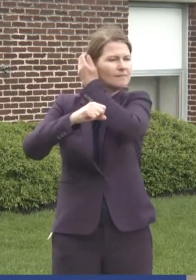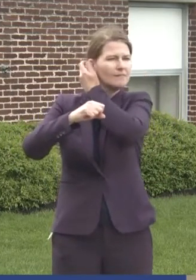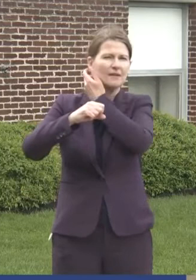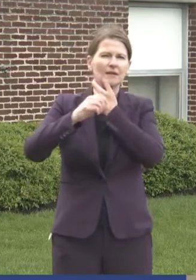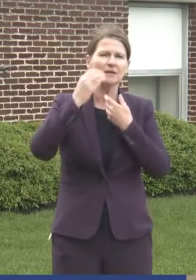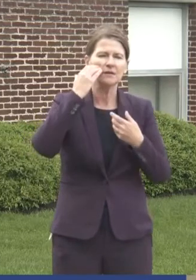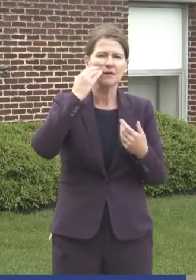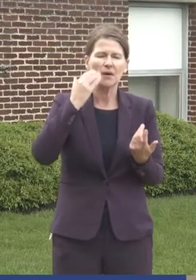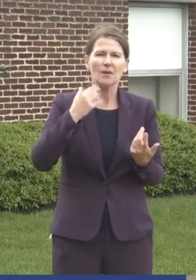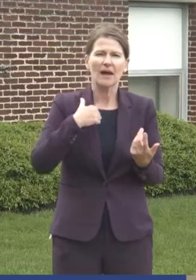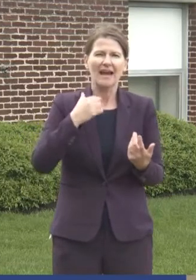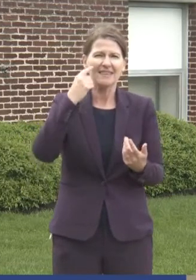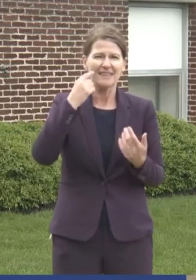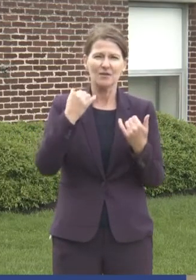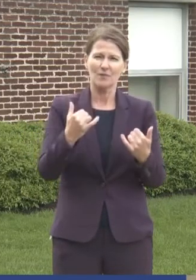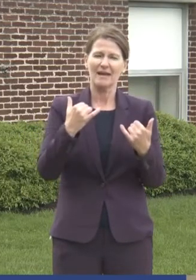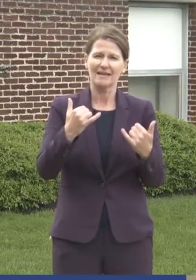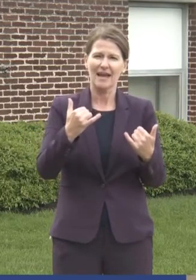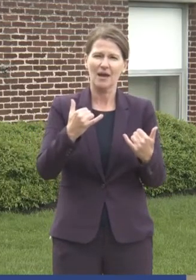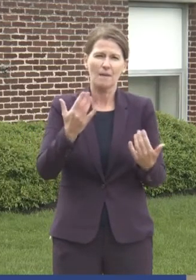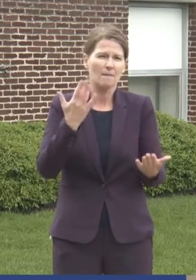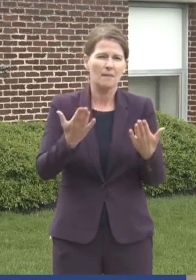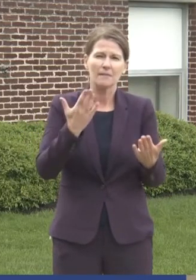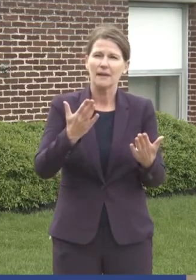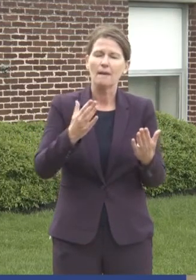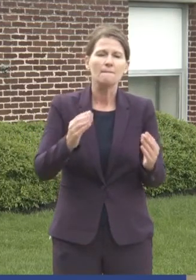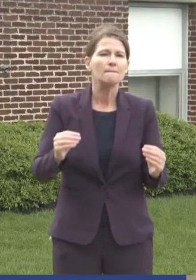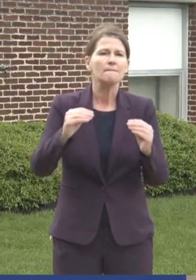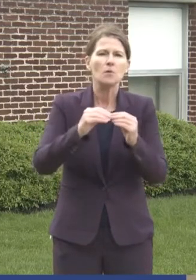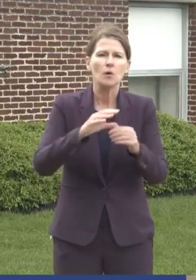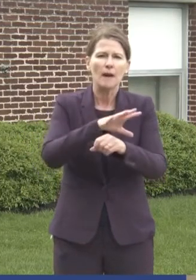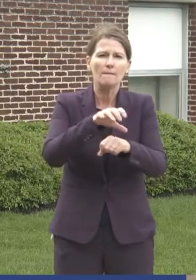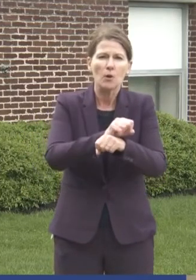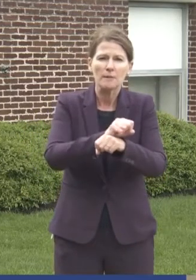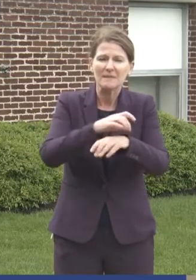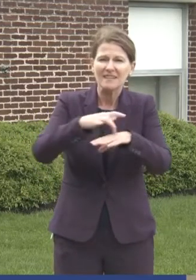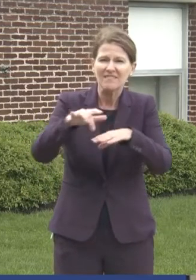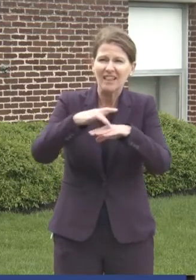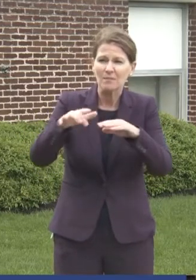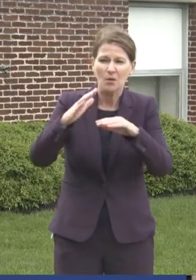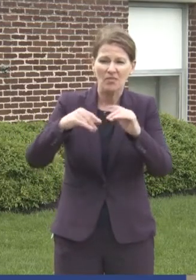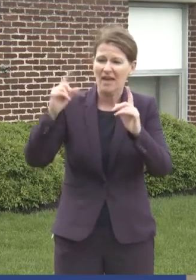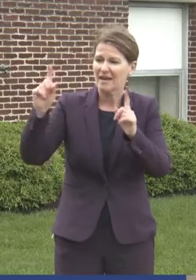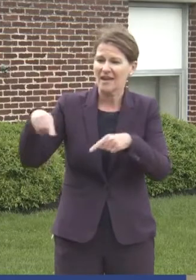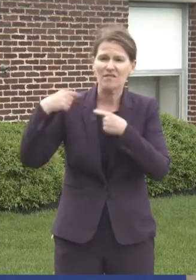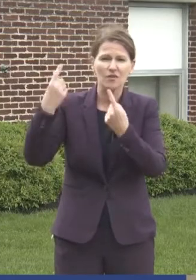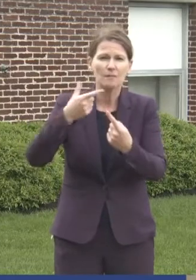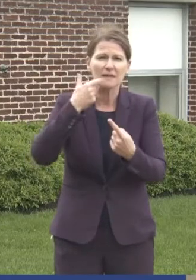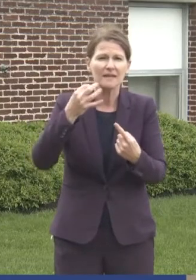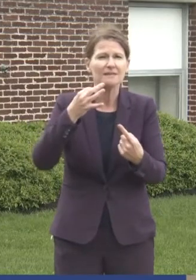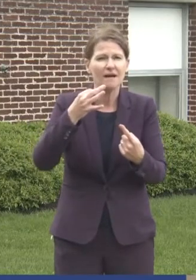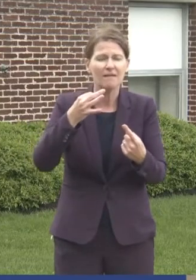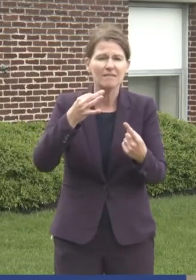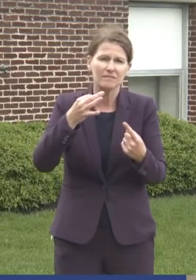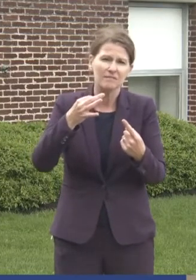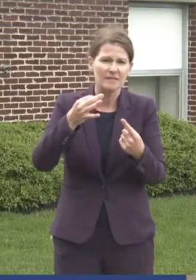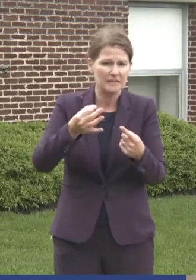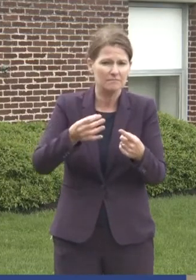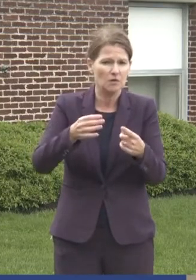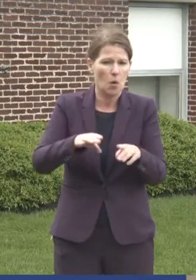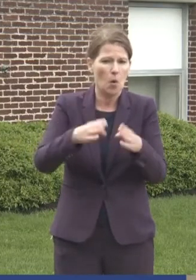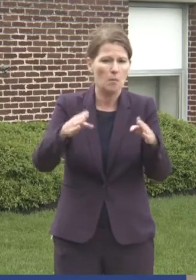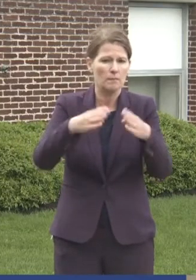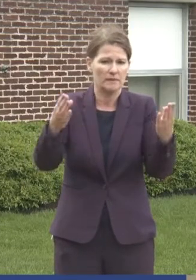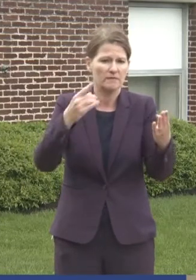I think right now there's probably way more appointments available than there ever have been because of the scaling up. But